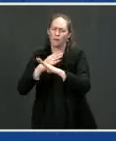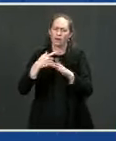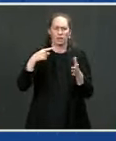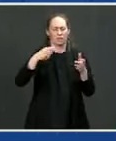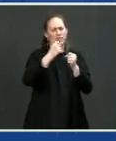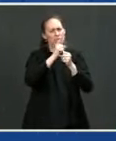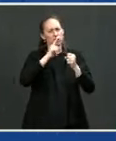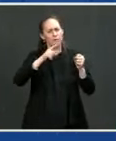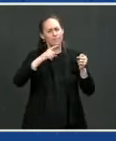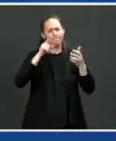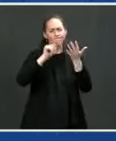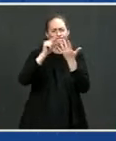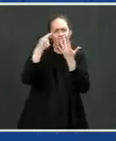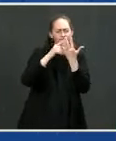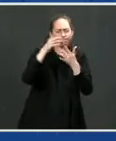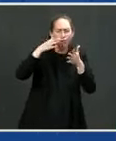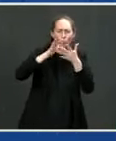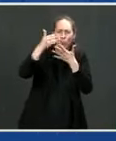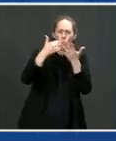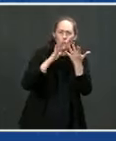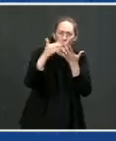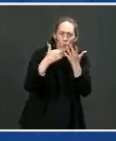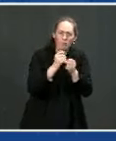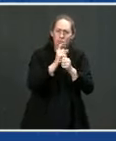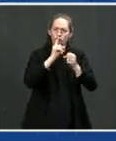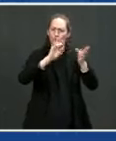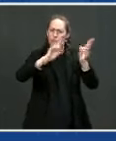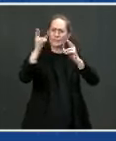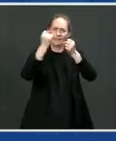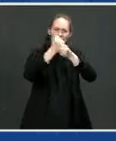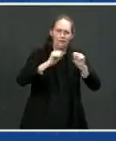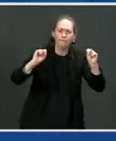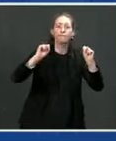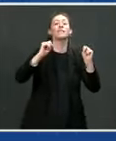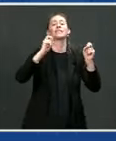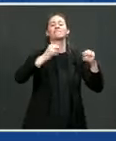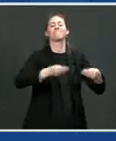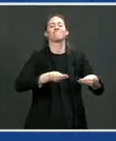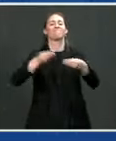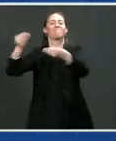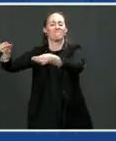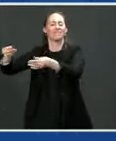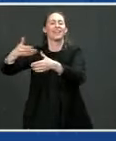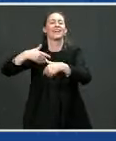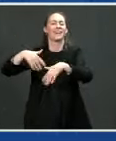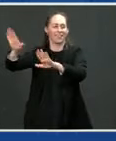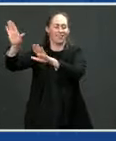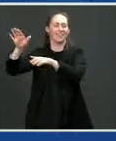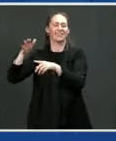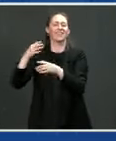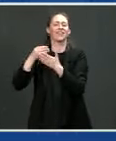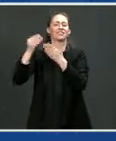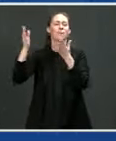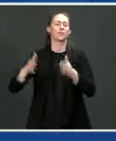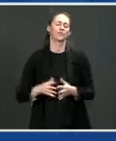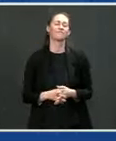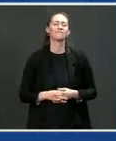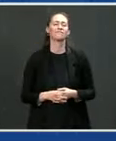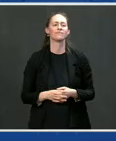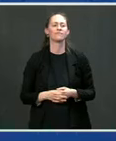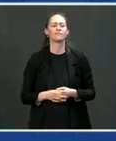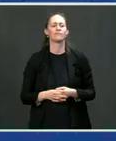And we perform our checks before it goes out to the customer. Gotcha. And are these buses driven to the